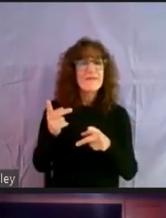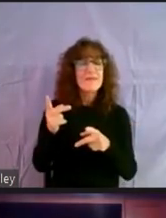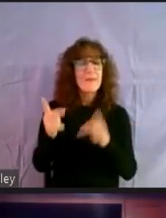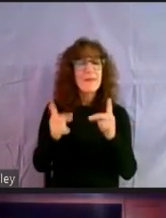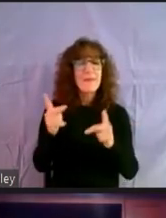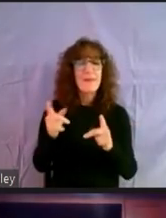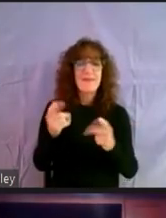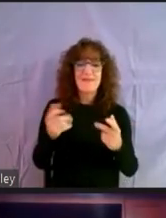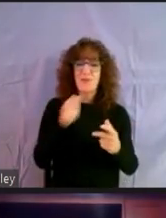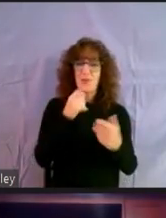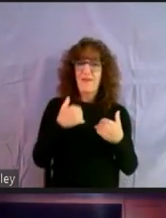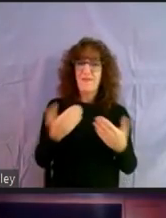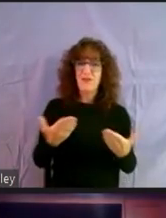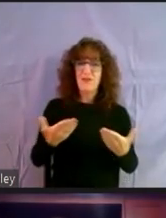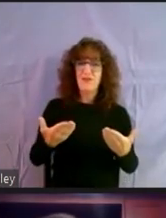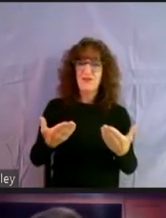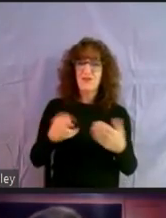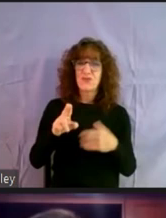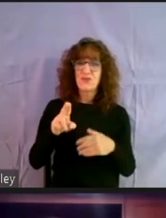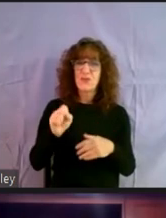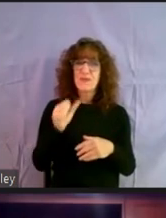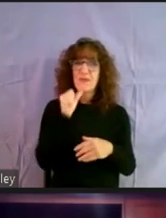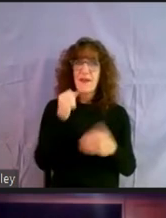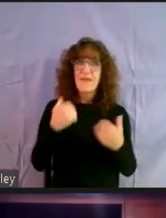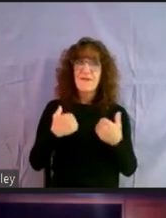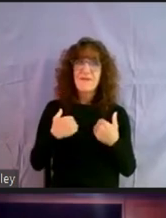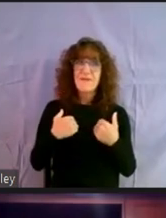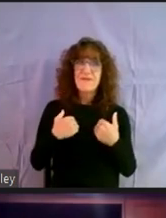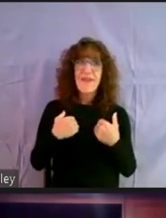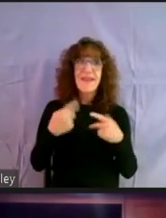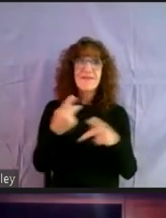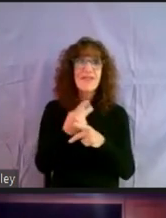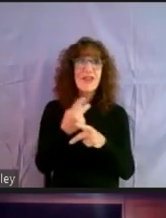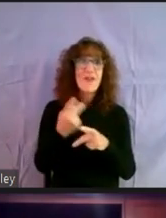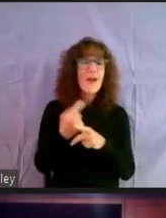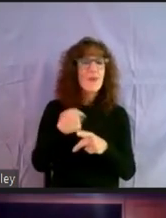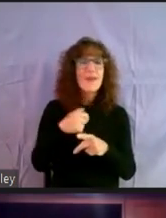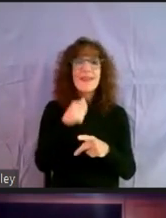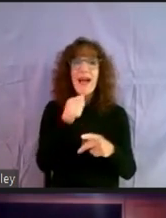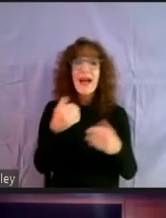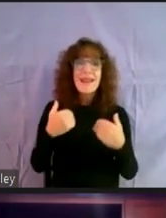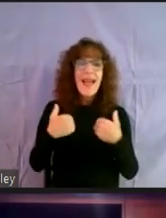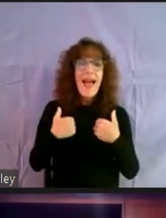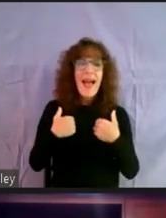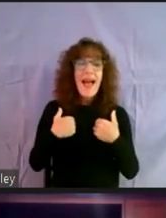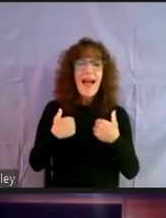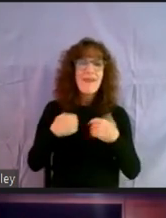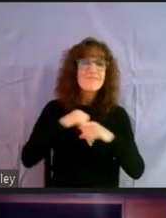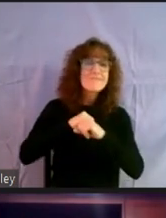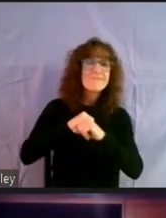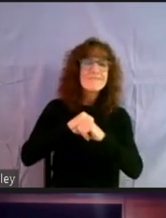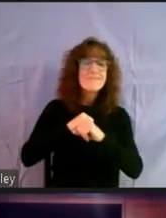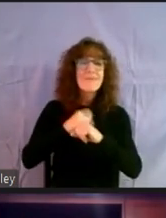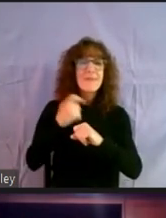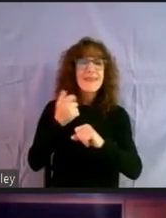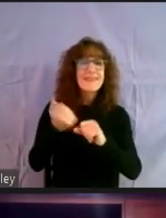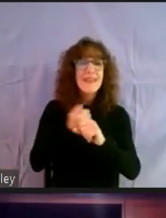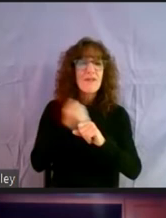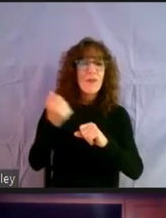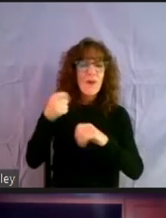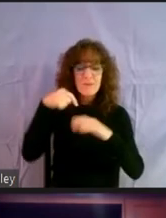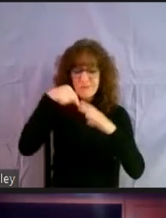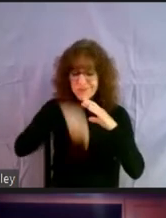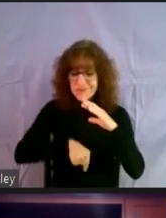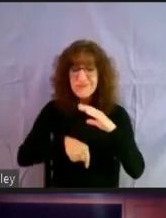don't have in this country. And man, are we figuring out that we didn't have a net because everybody's falling through it when